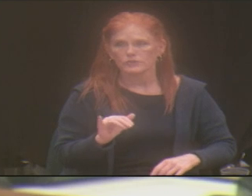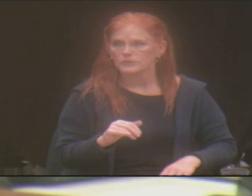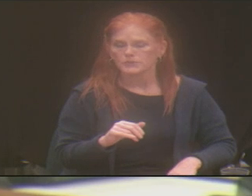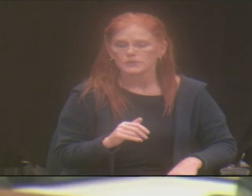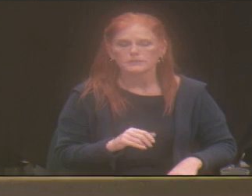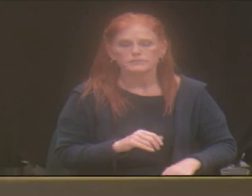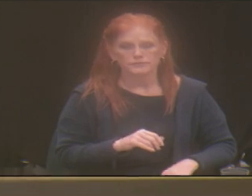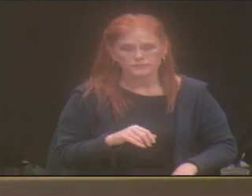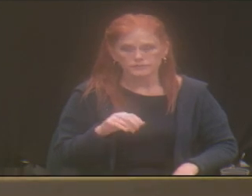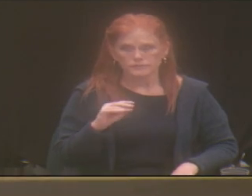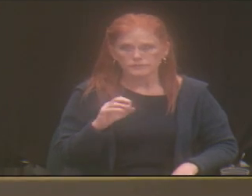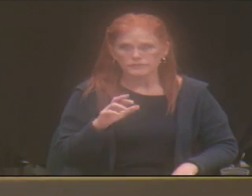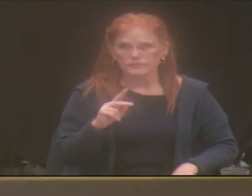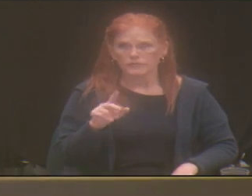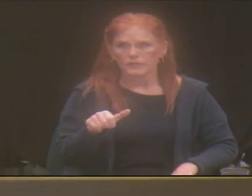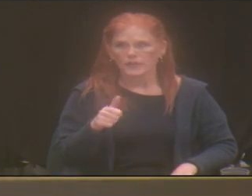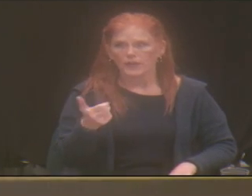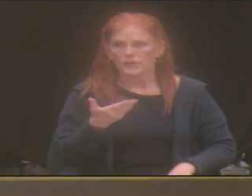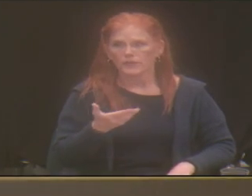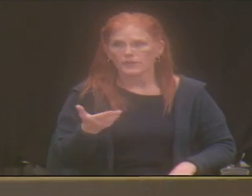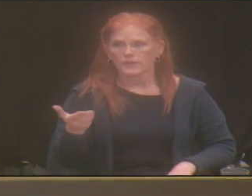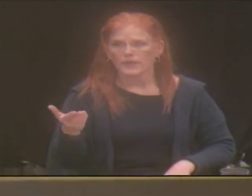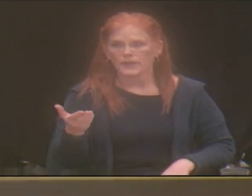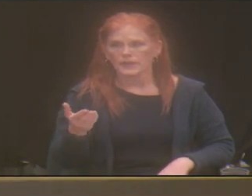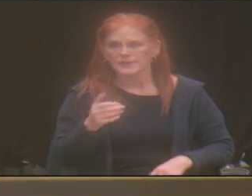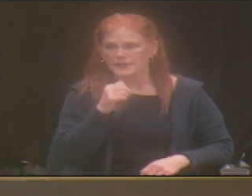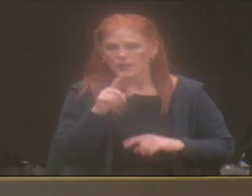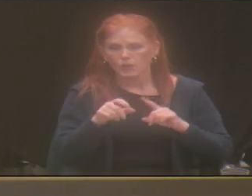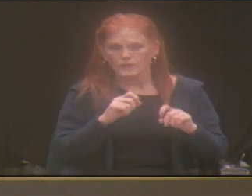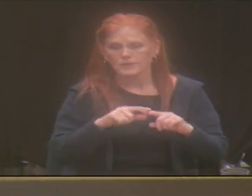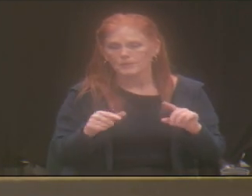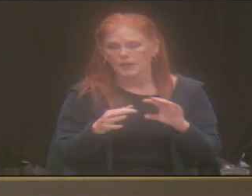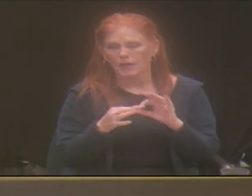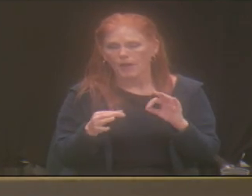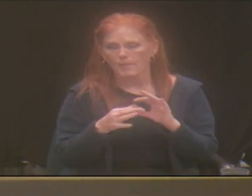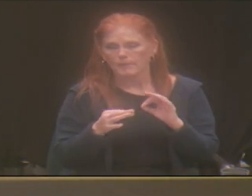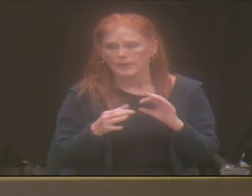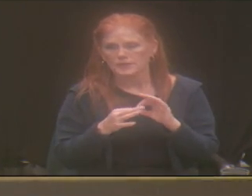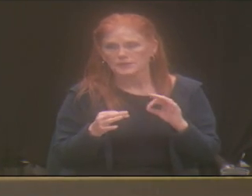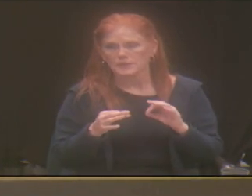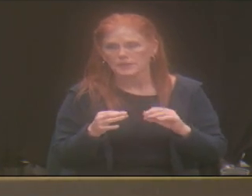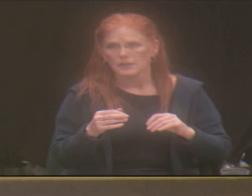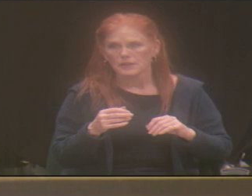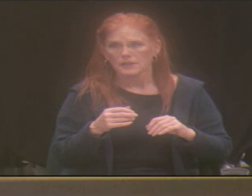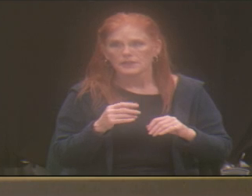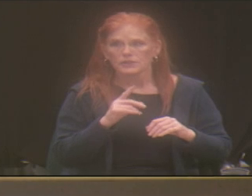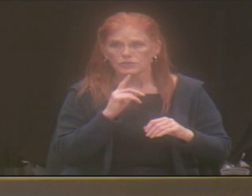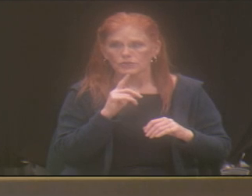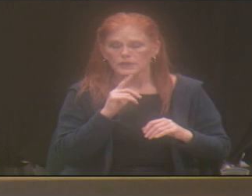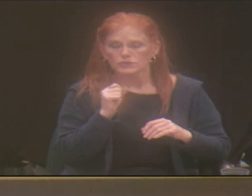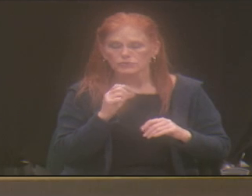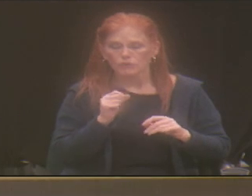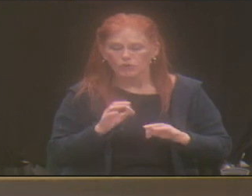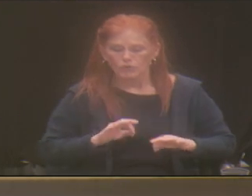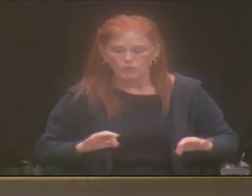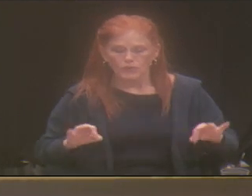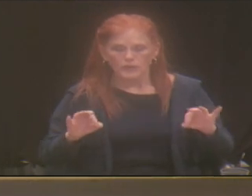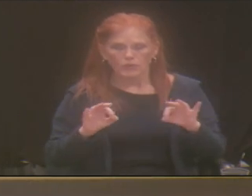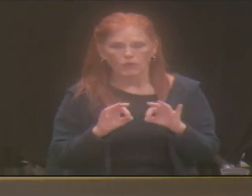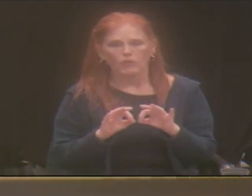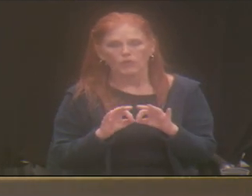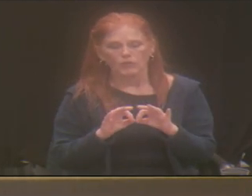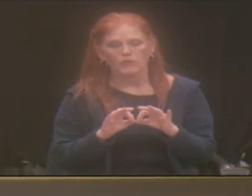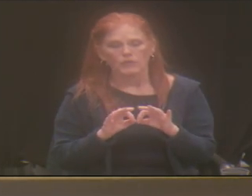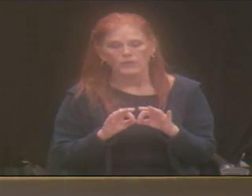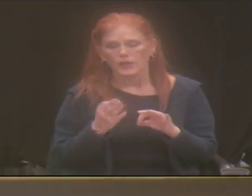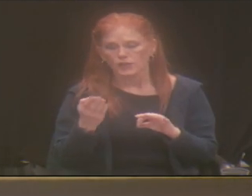The other thing, I guess not a question but a comment that I think that is so critical about what you are doing